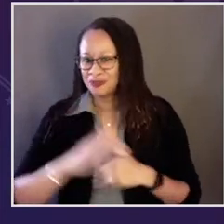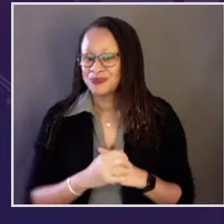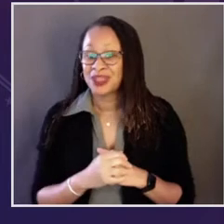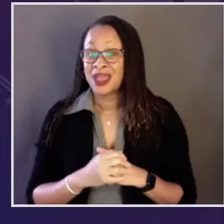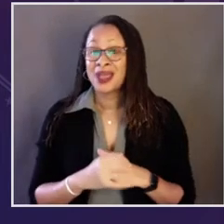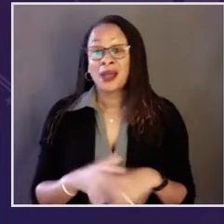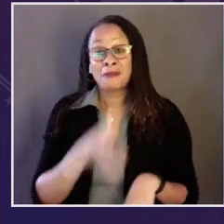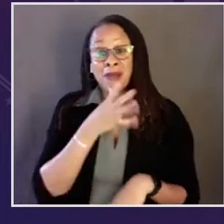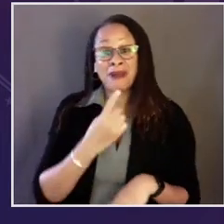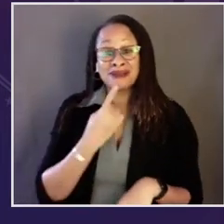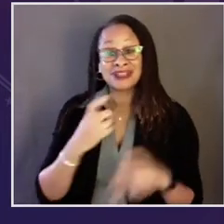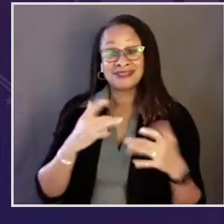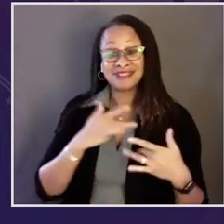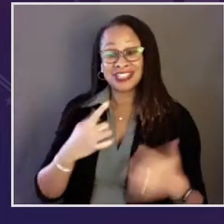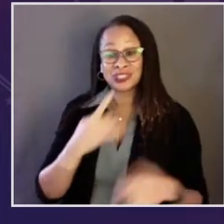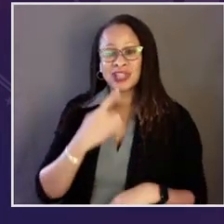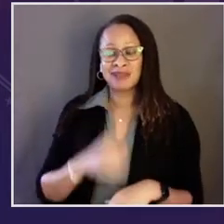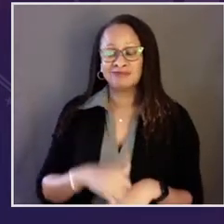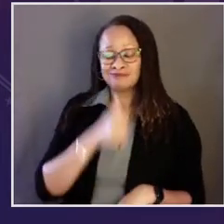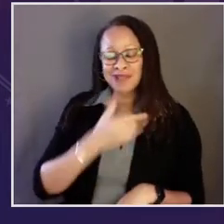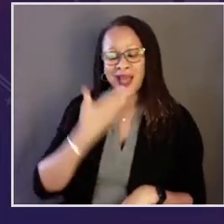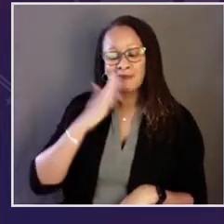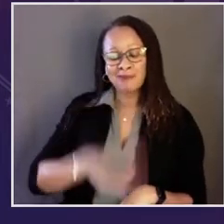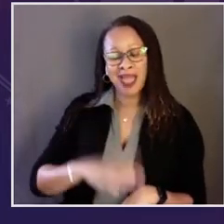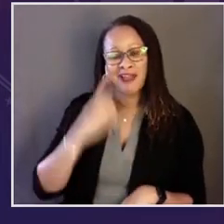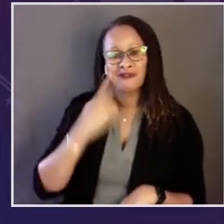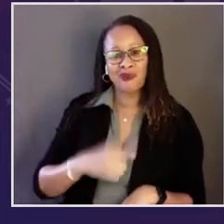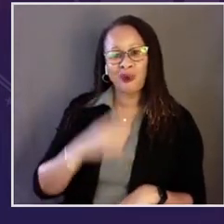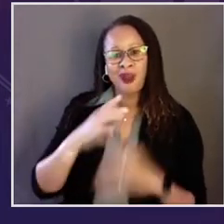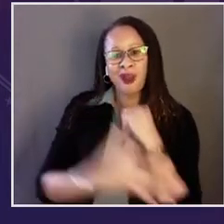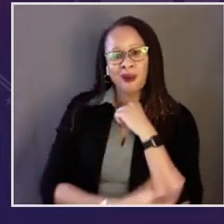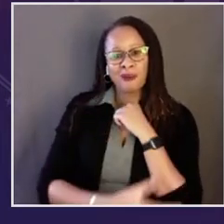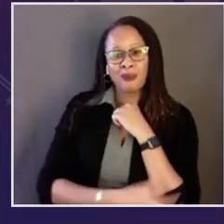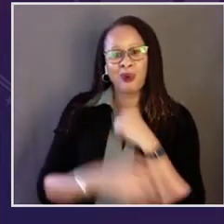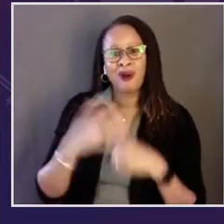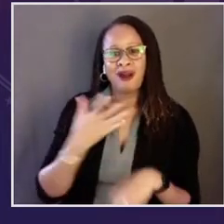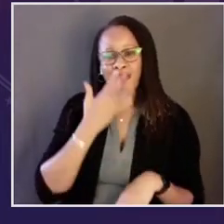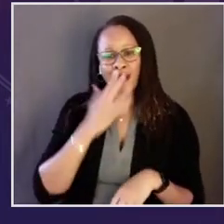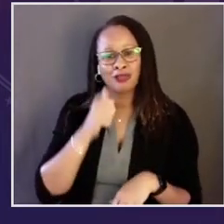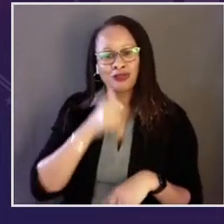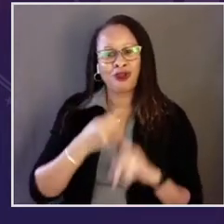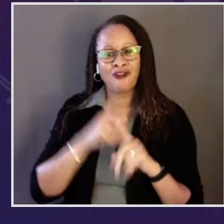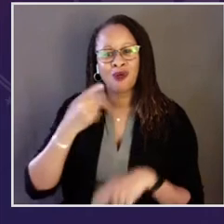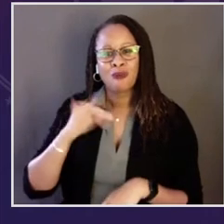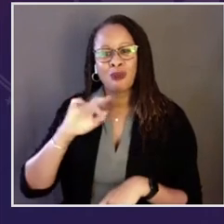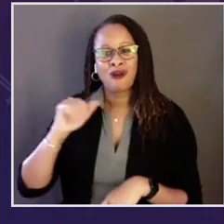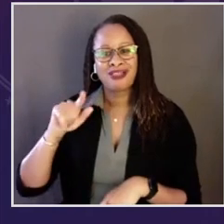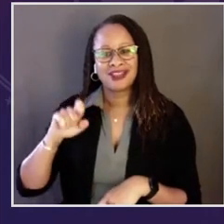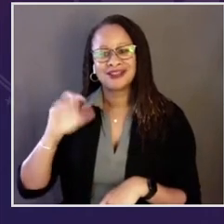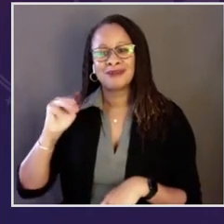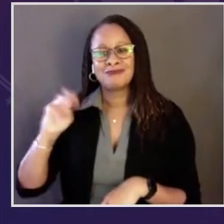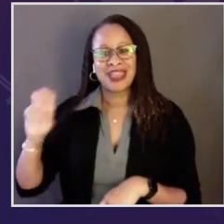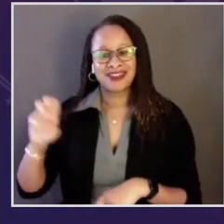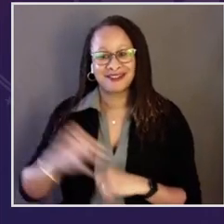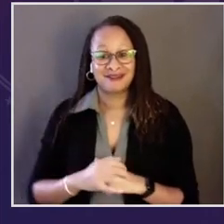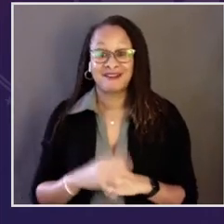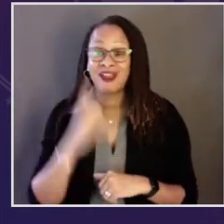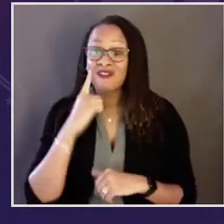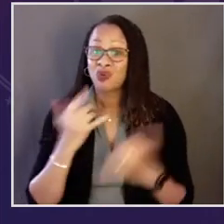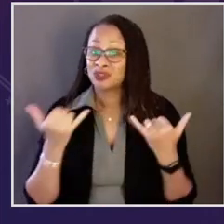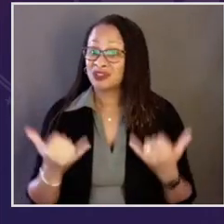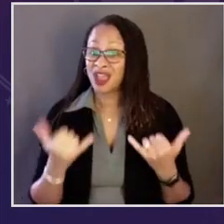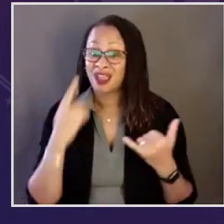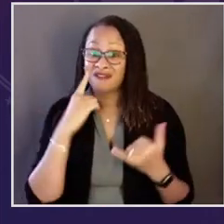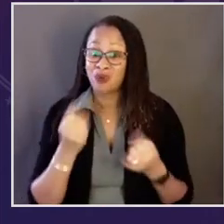to reach college and, as she liked to say, not bad for a poor colored girl from Portland,